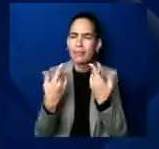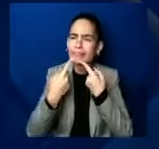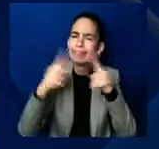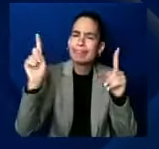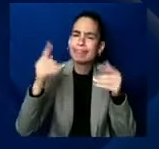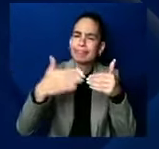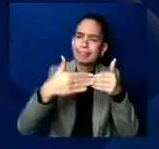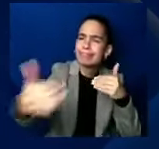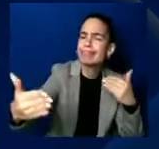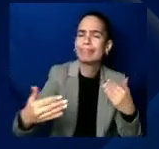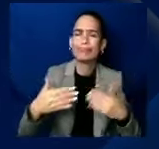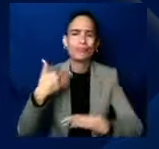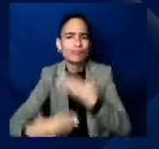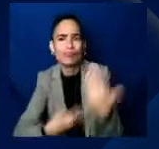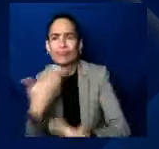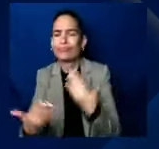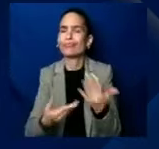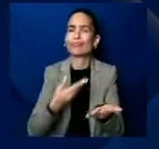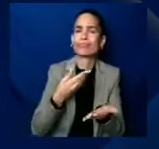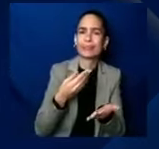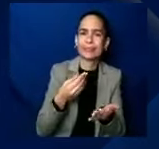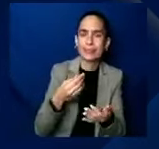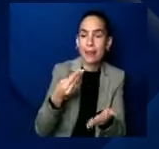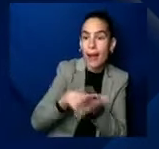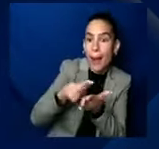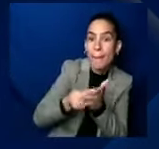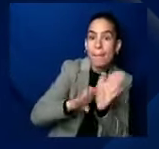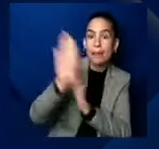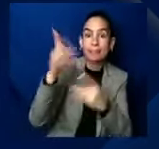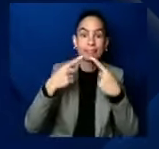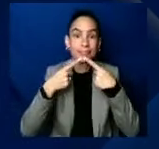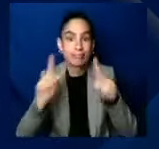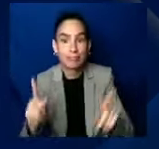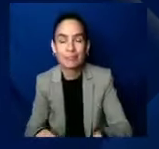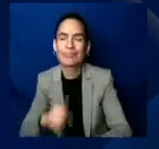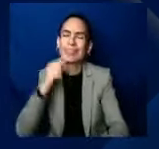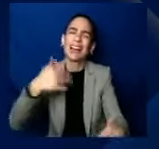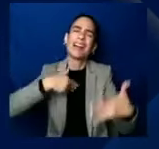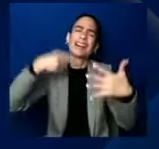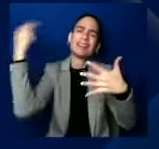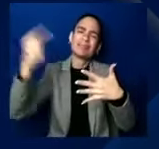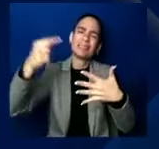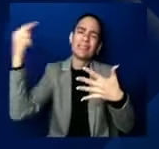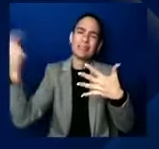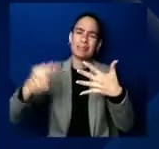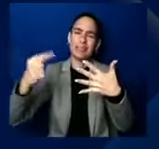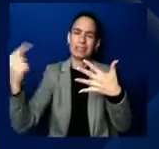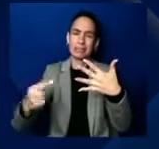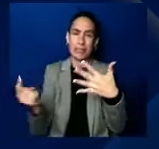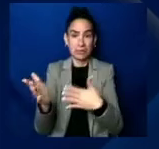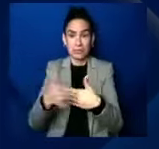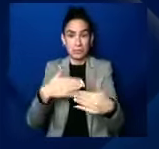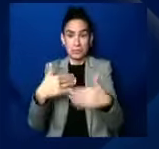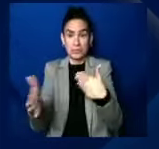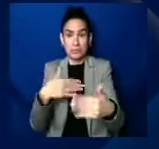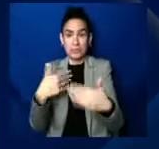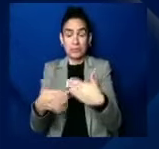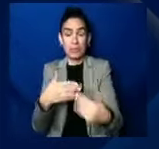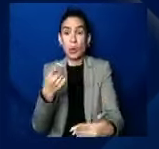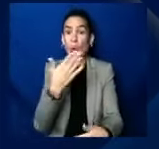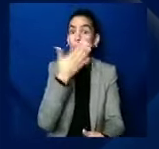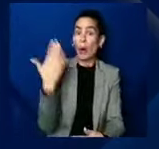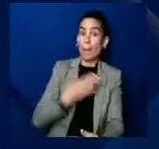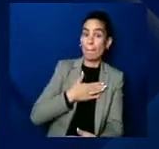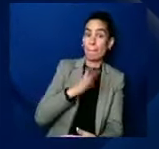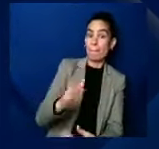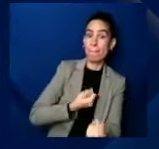society. Um, there are lots of reasons, even if you lack all empathy, to want to support this. Um, but fortunately, I think most